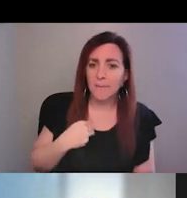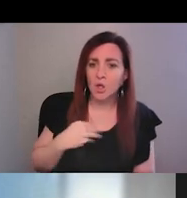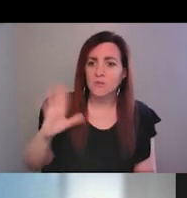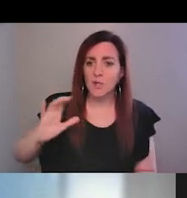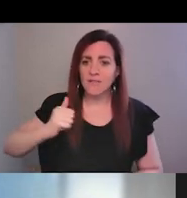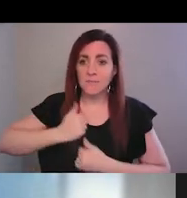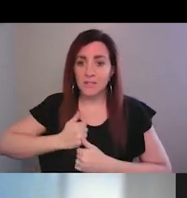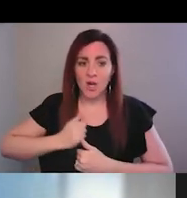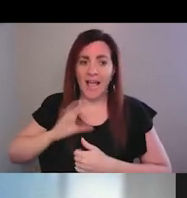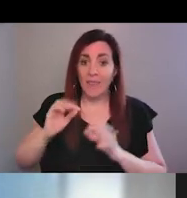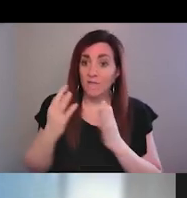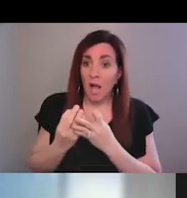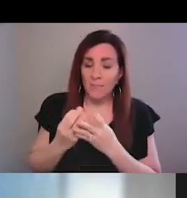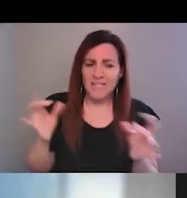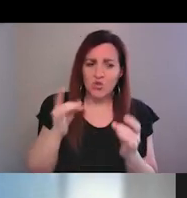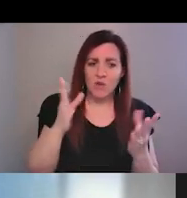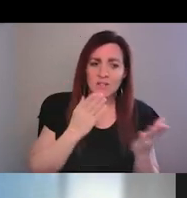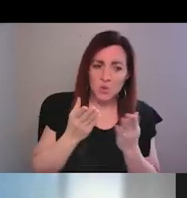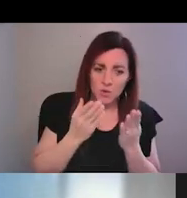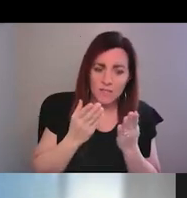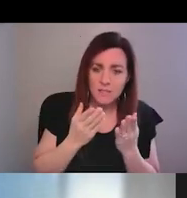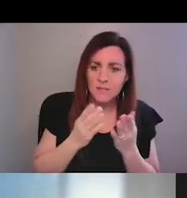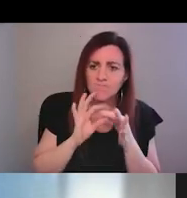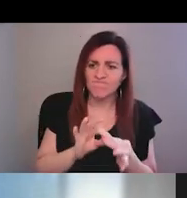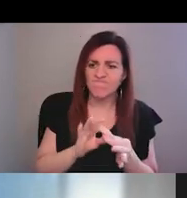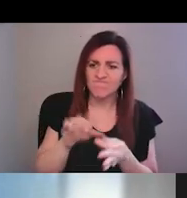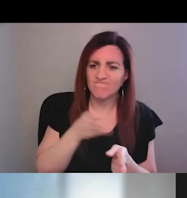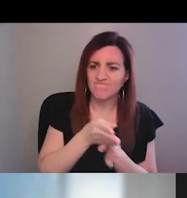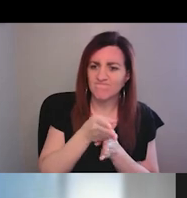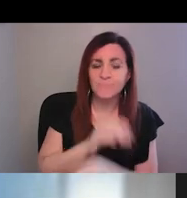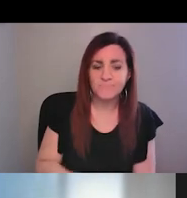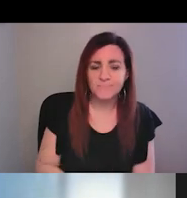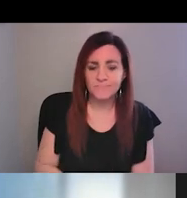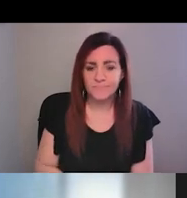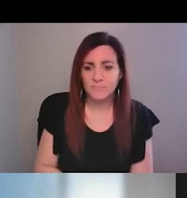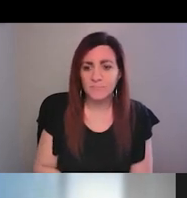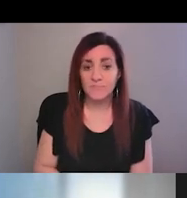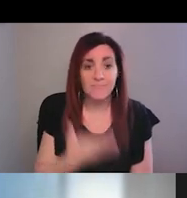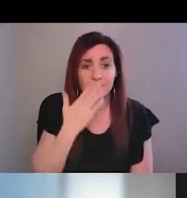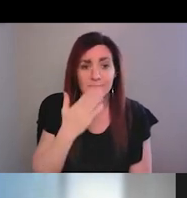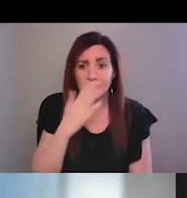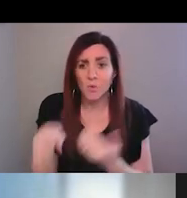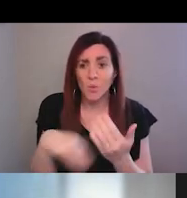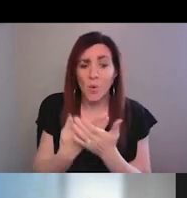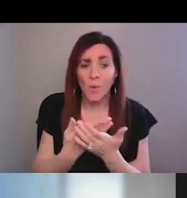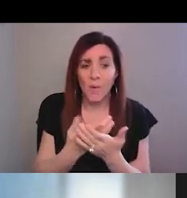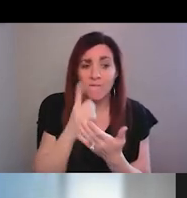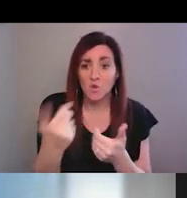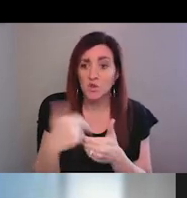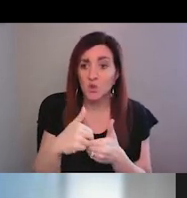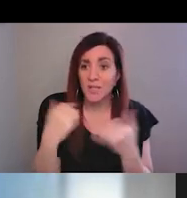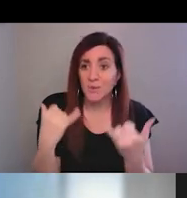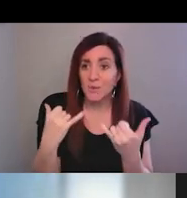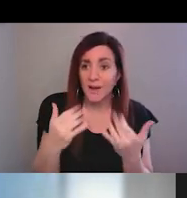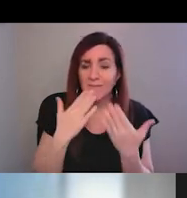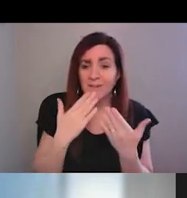families, uh, and crisis services, um, in that, in that space. Um, so thank you all so much for joining us today.